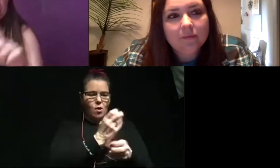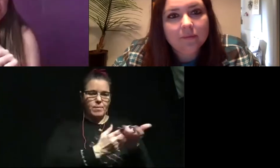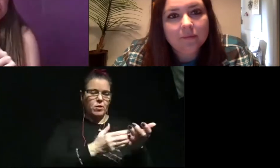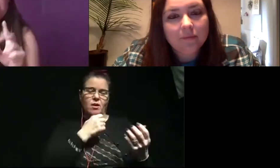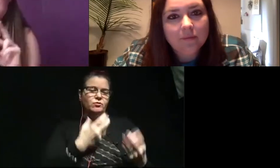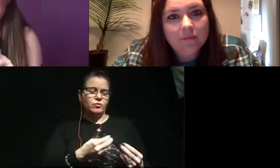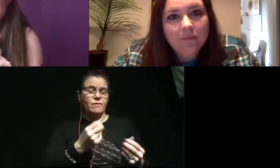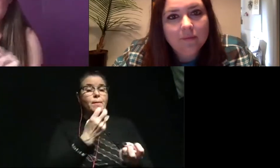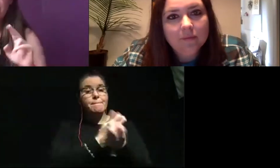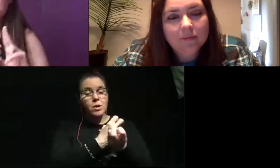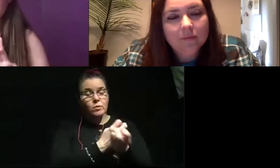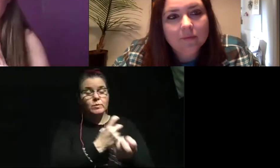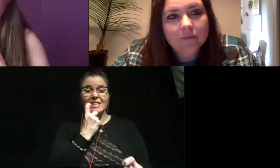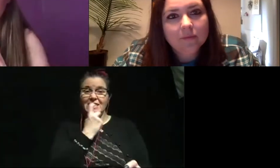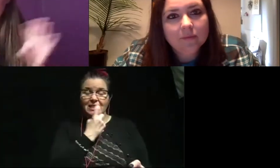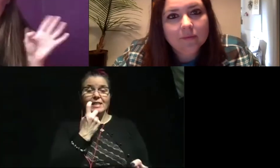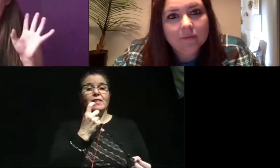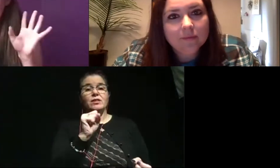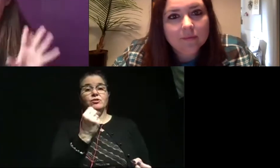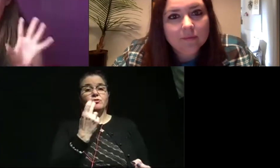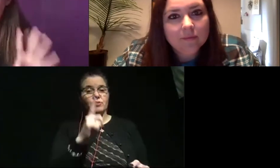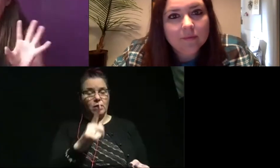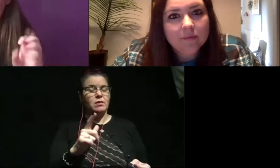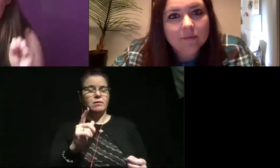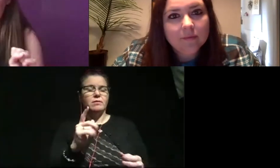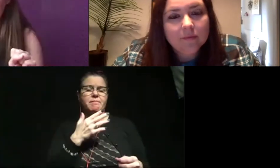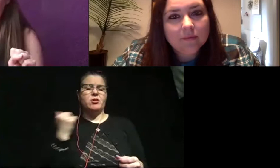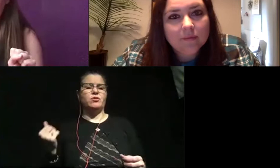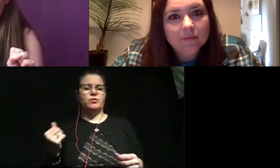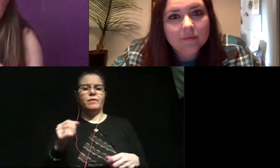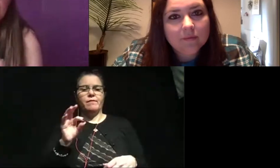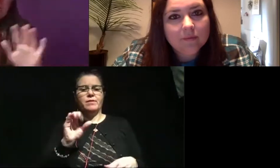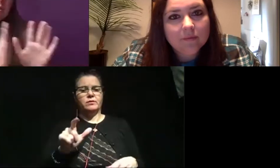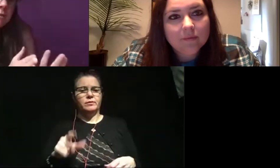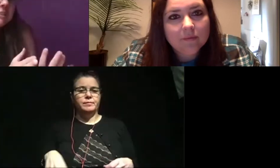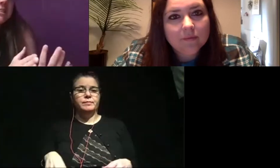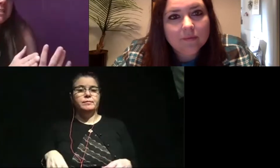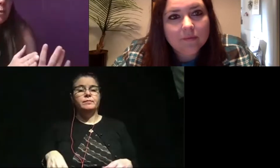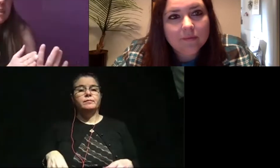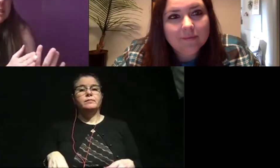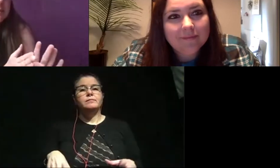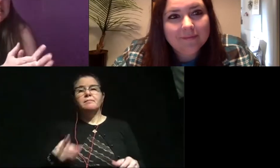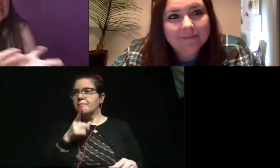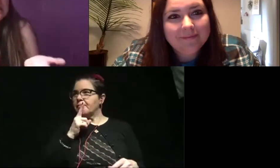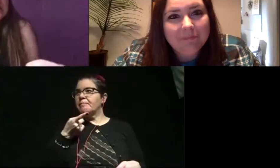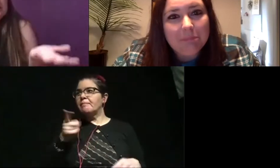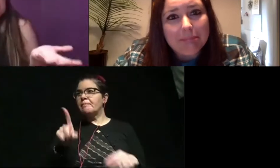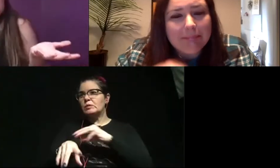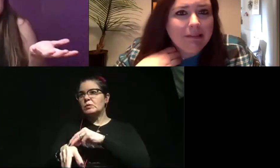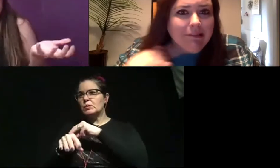if you have bones, teeth, you have a shell, you're going to be way better off of fossilizing. No offense to squids, but